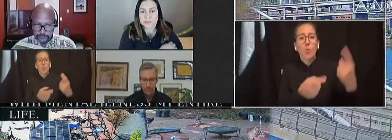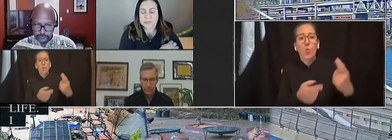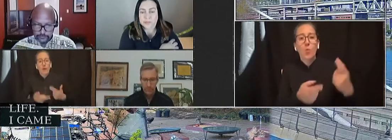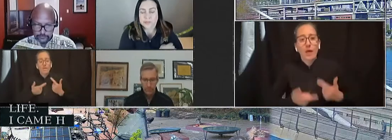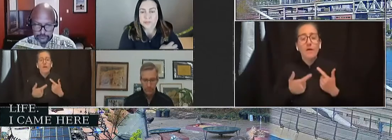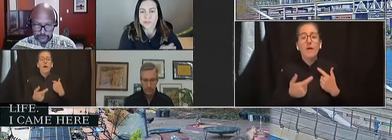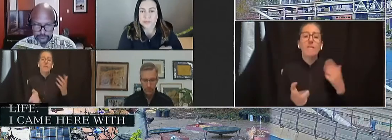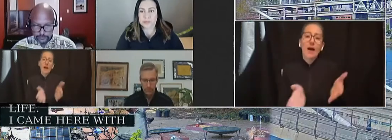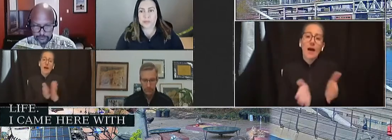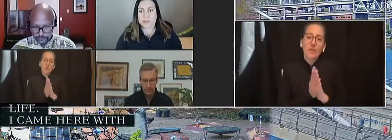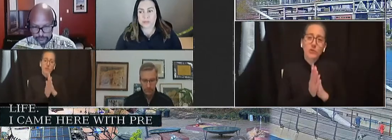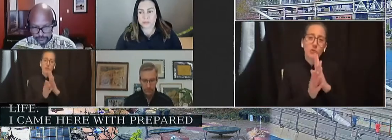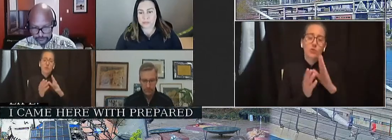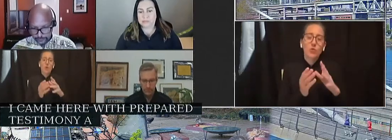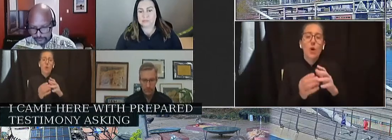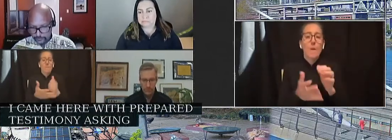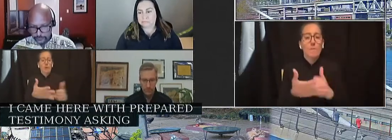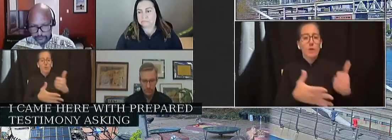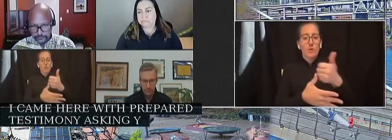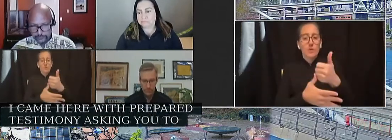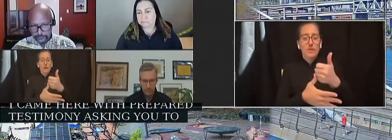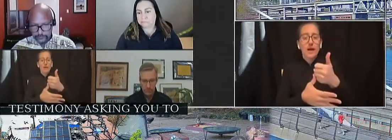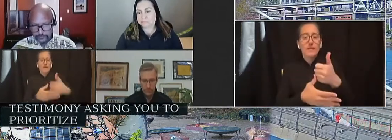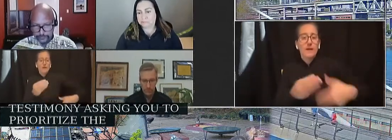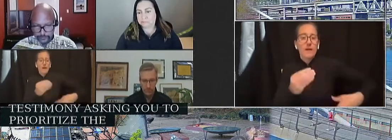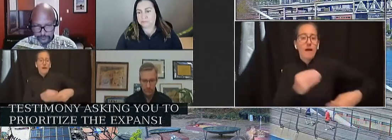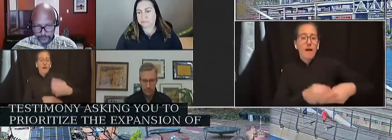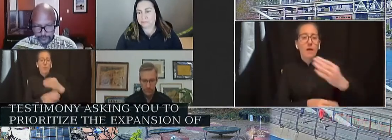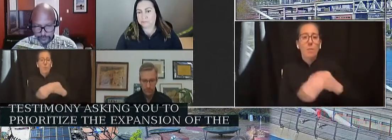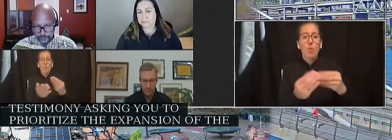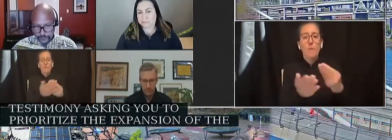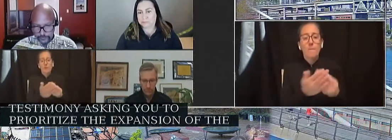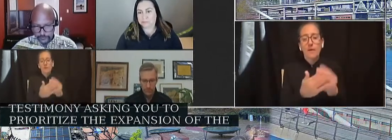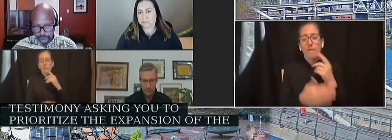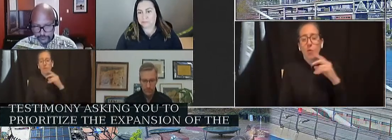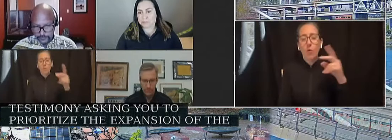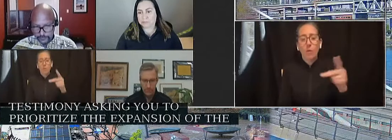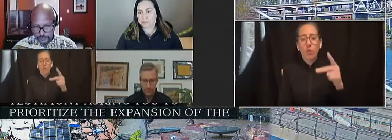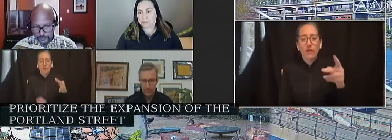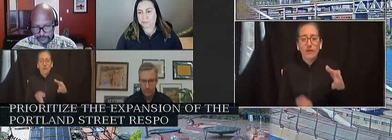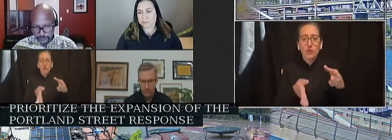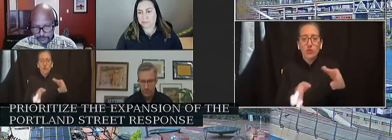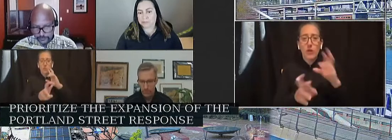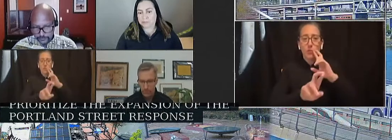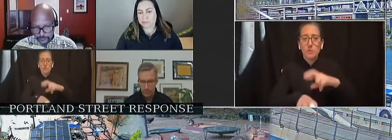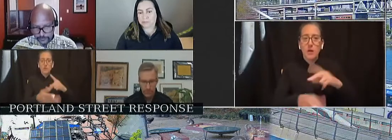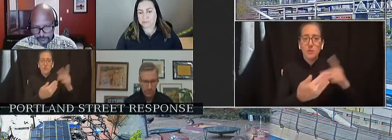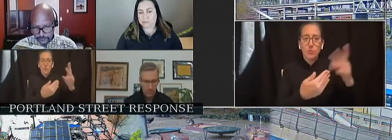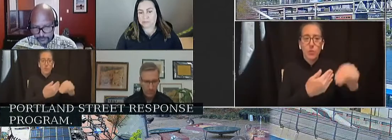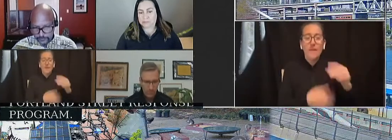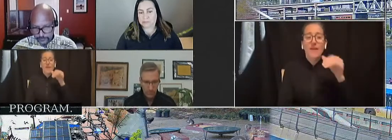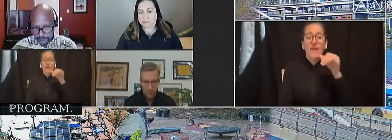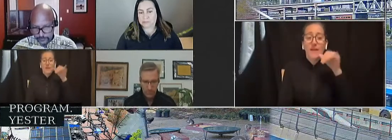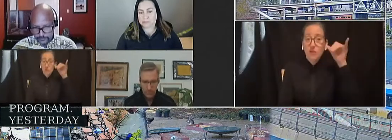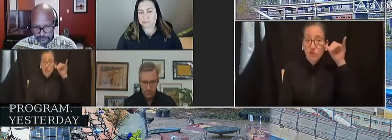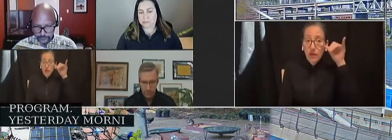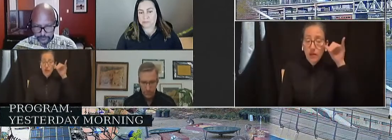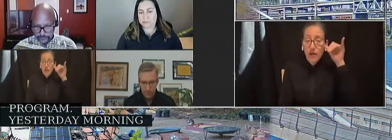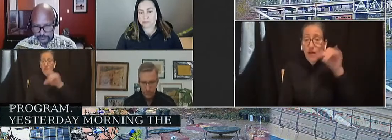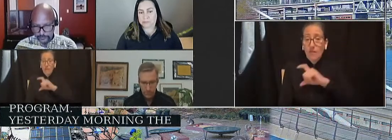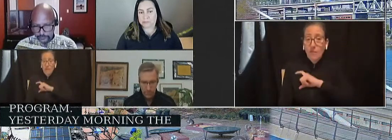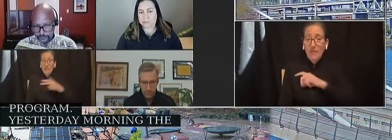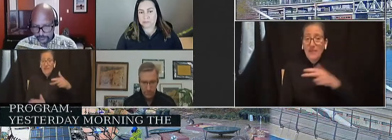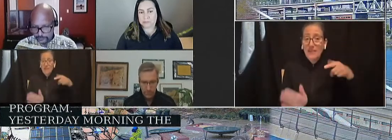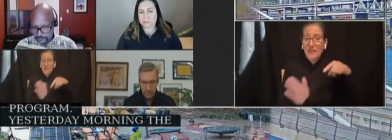expansion of the Portland Street Response Program. And then yesterday morning, the Portland Police Bureau killed another one of my community members.